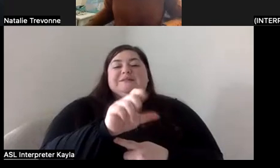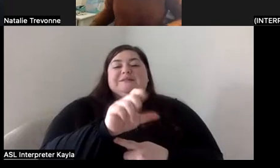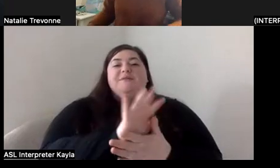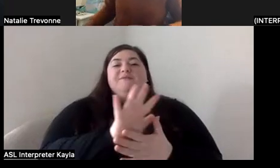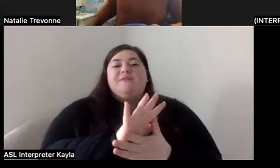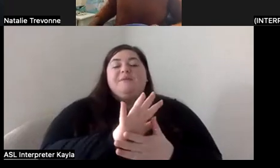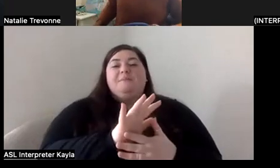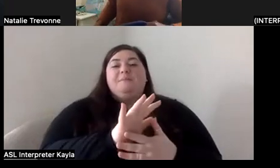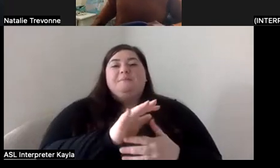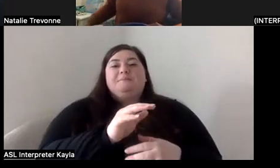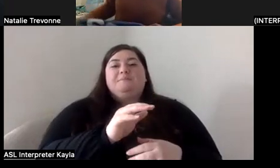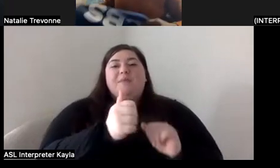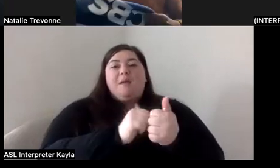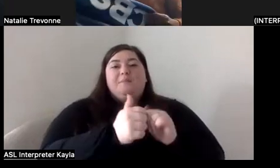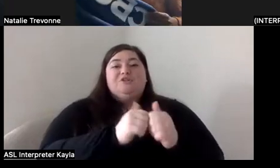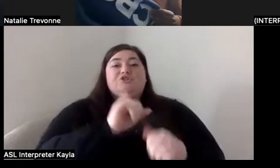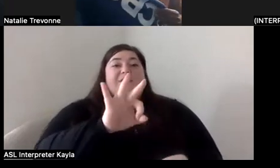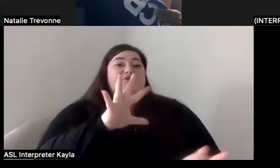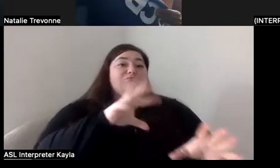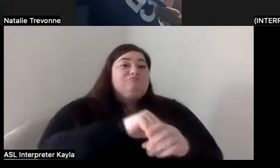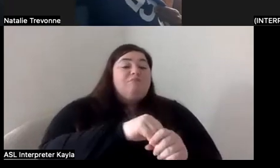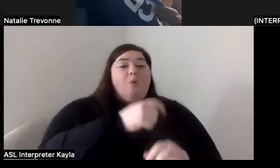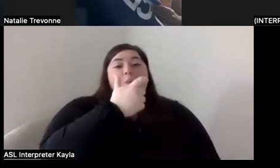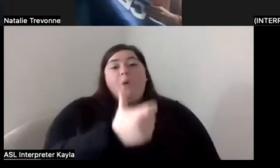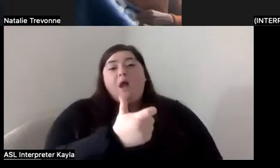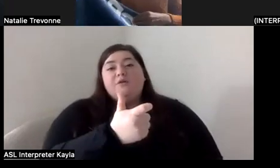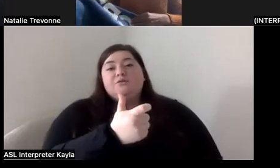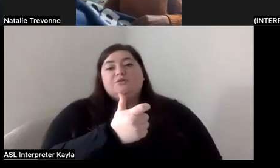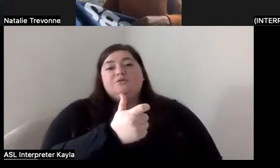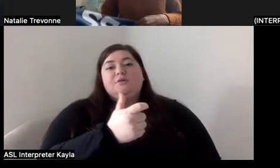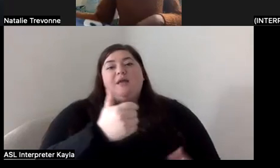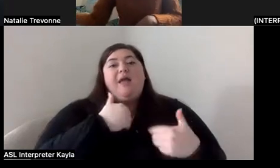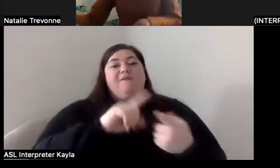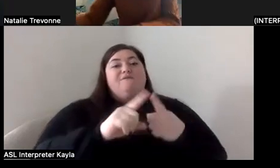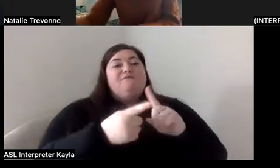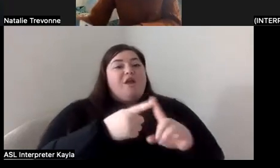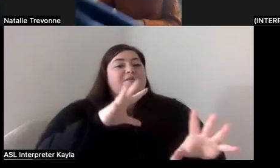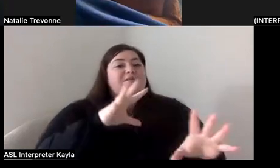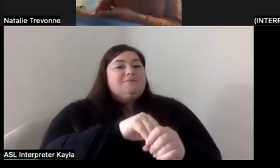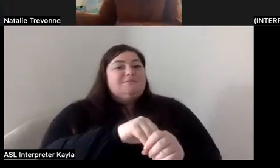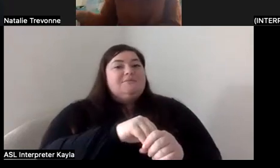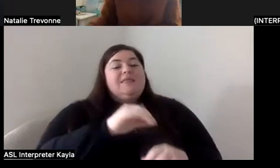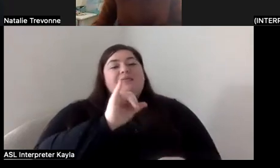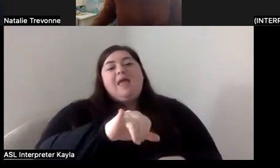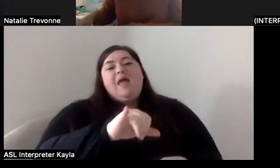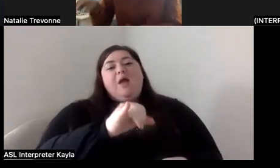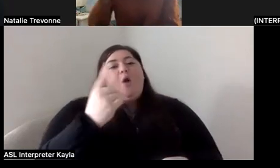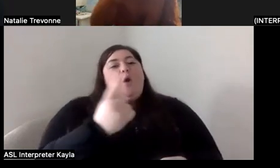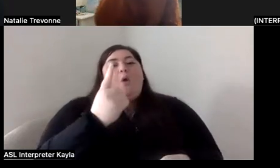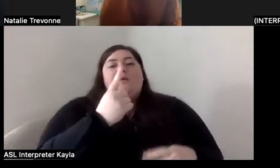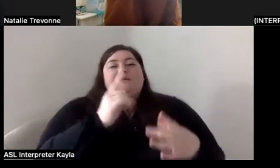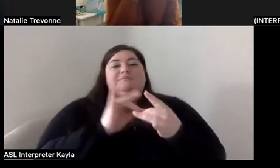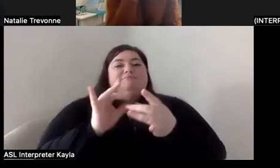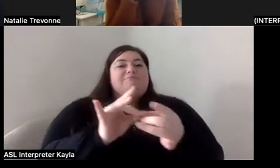the disability community, whether you participate in it, you watch it, you have friends that participate in it. It's something that always comes around the